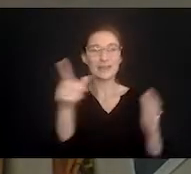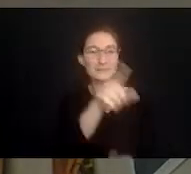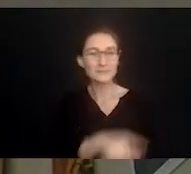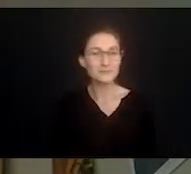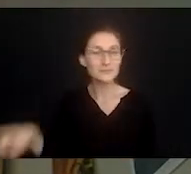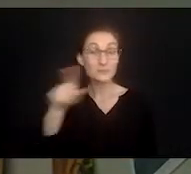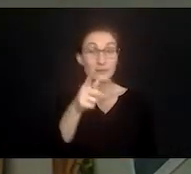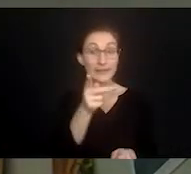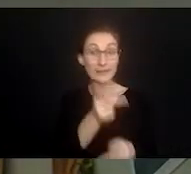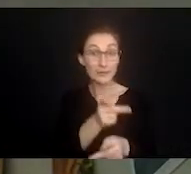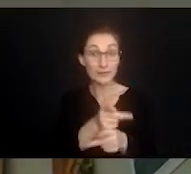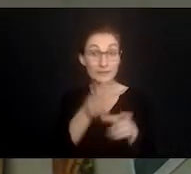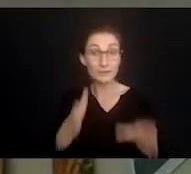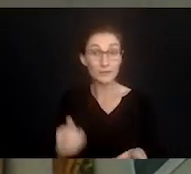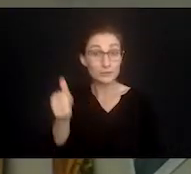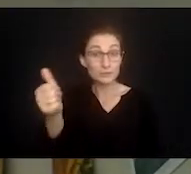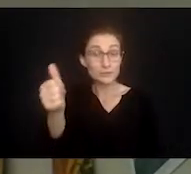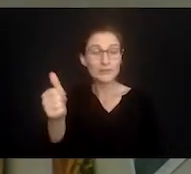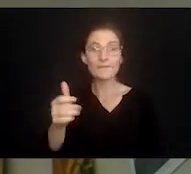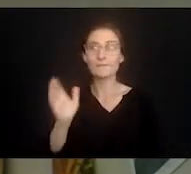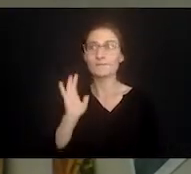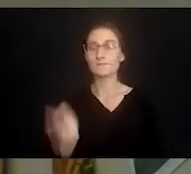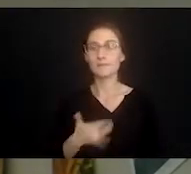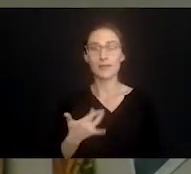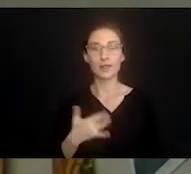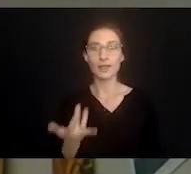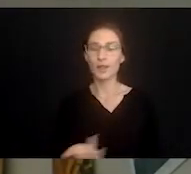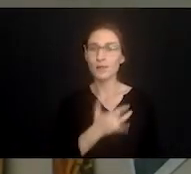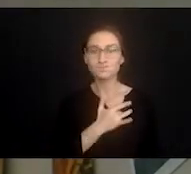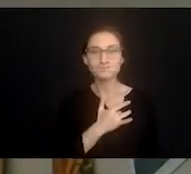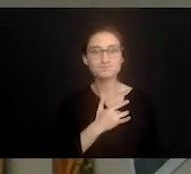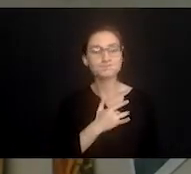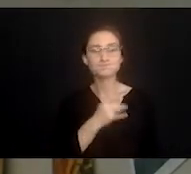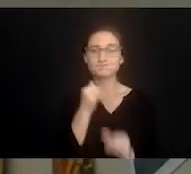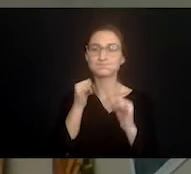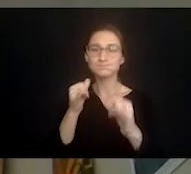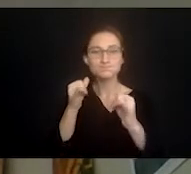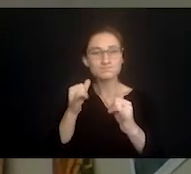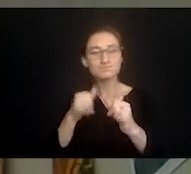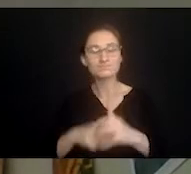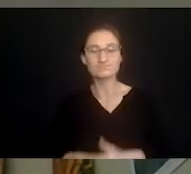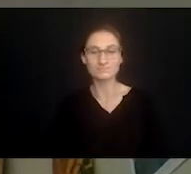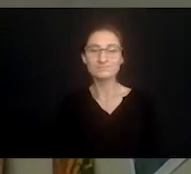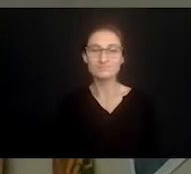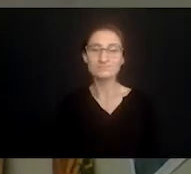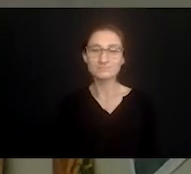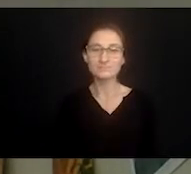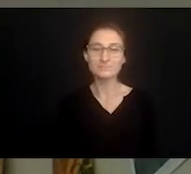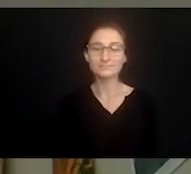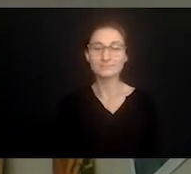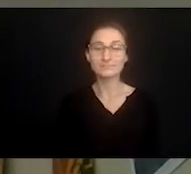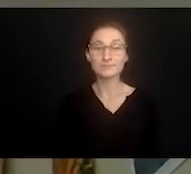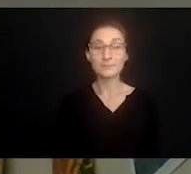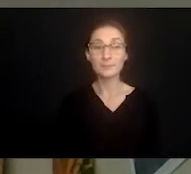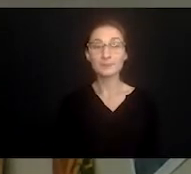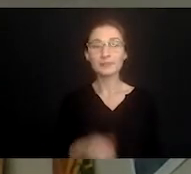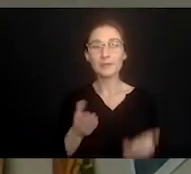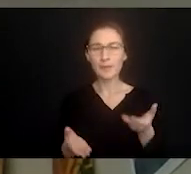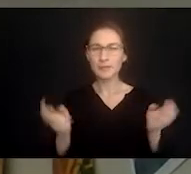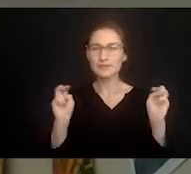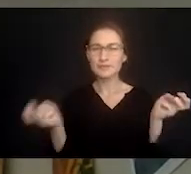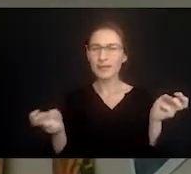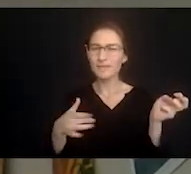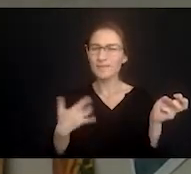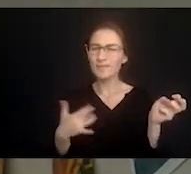imagine many of you listening who are caregivers give a hearty amen to that because you may feel the same way. And while maybe